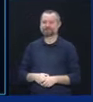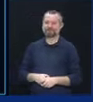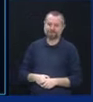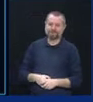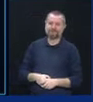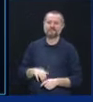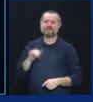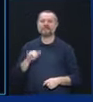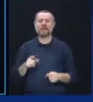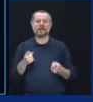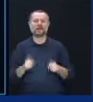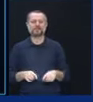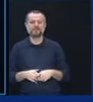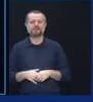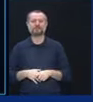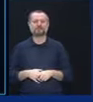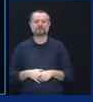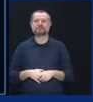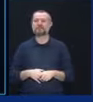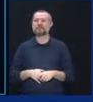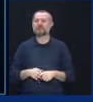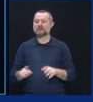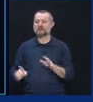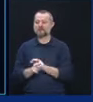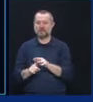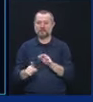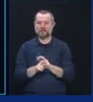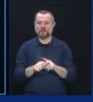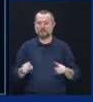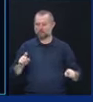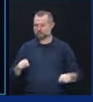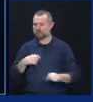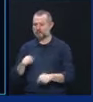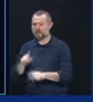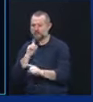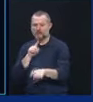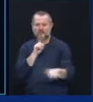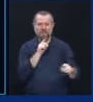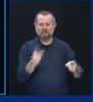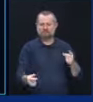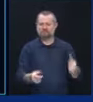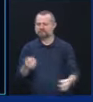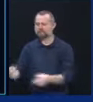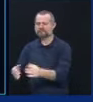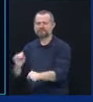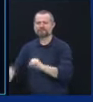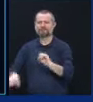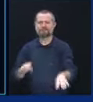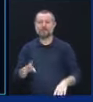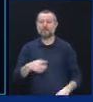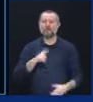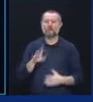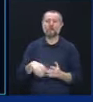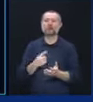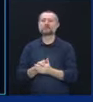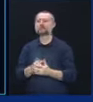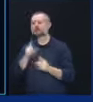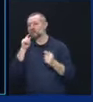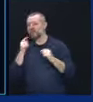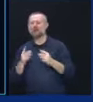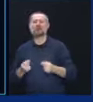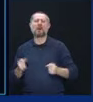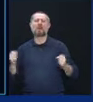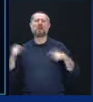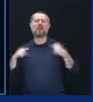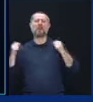It is whack-a-mole. It is that Twitter 24 hours a day. It is